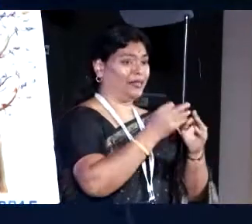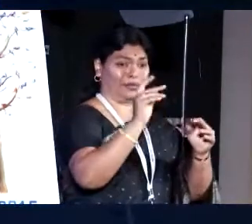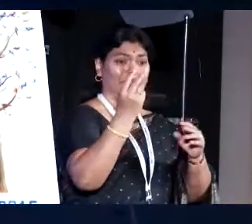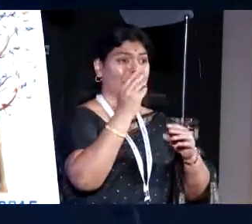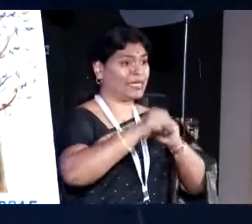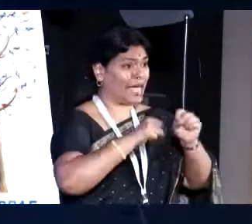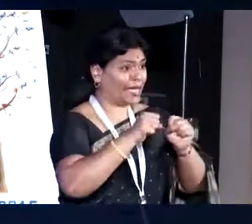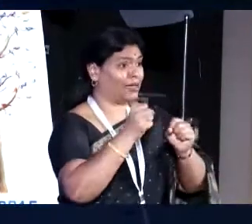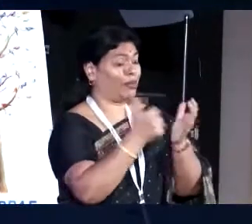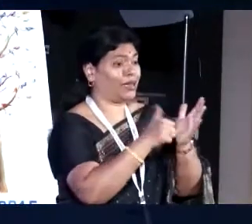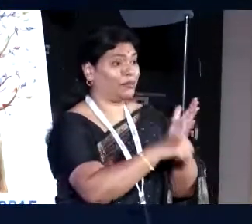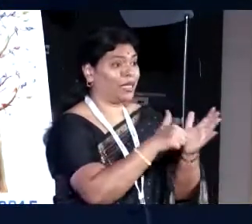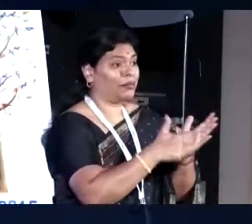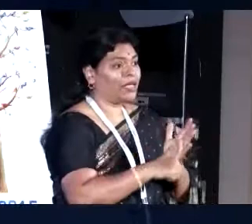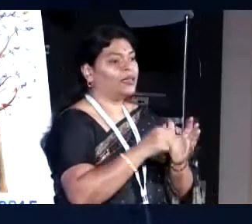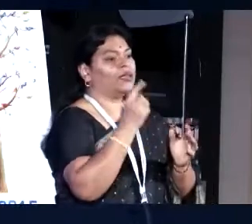they are sharing the same piece of cloth.